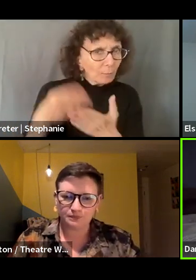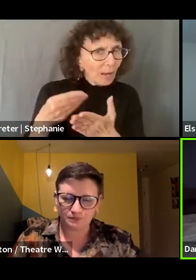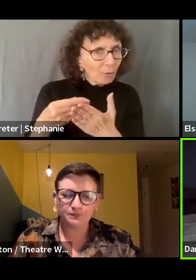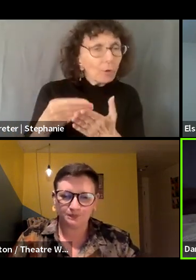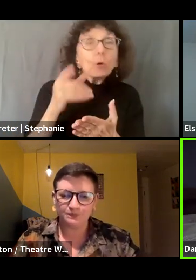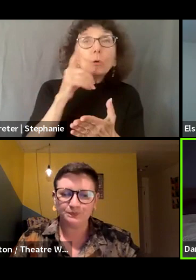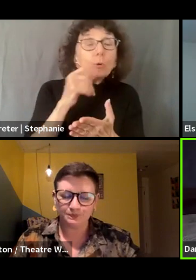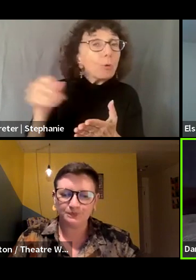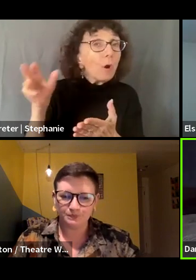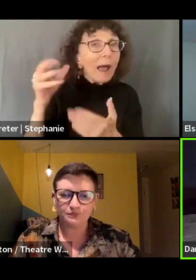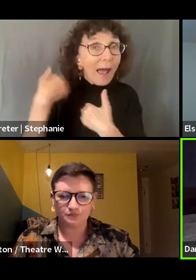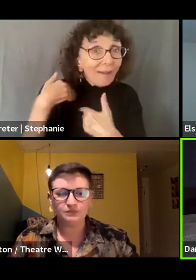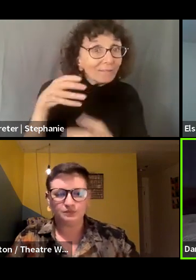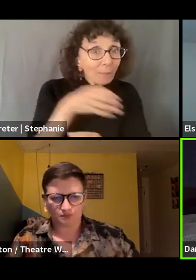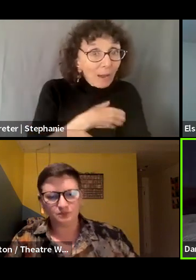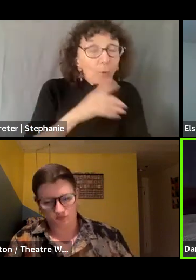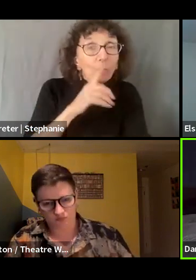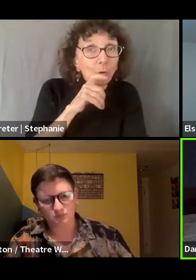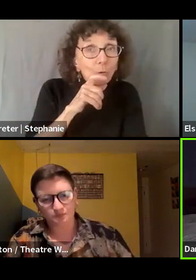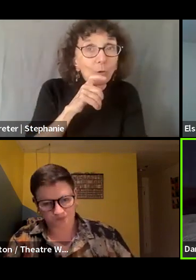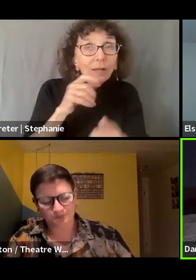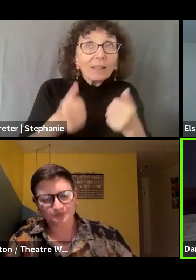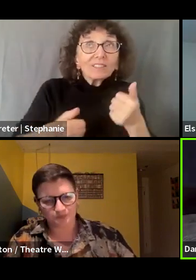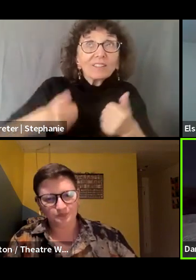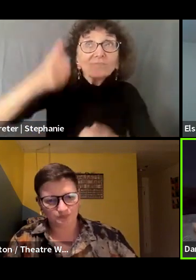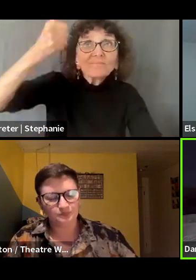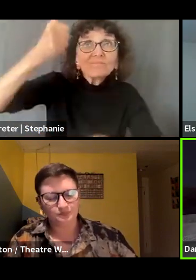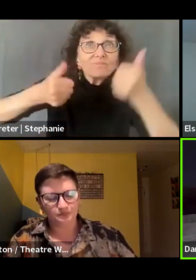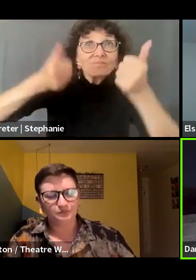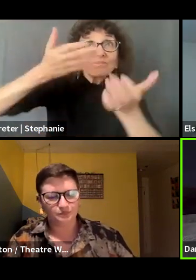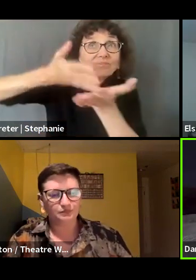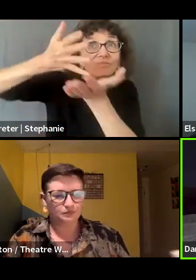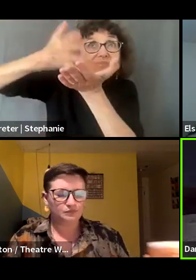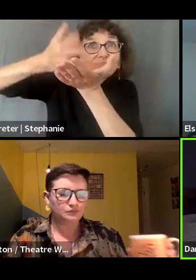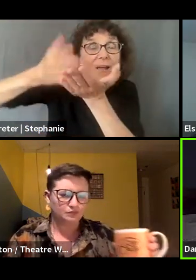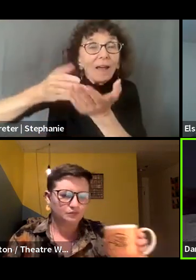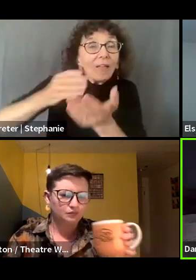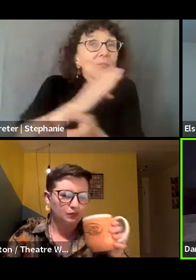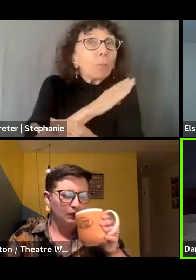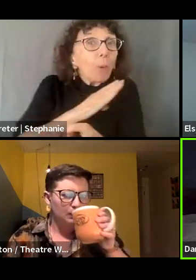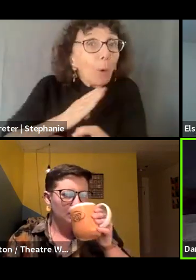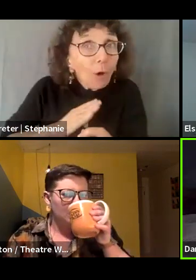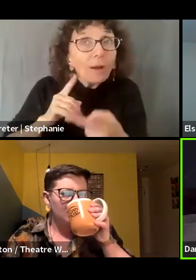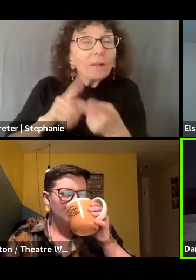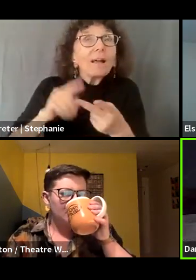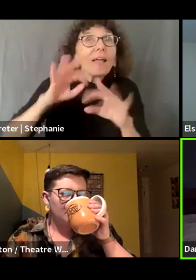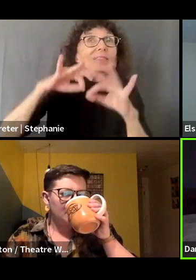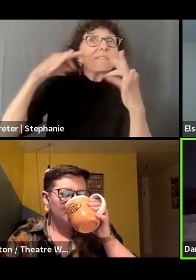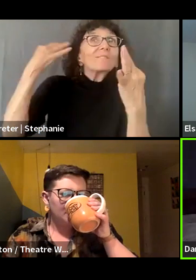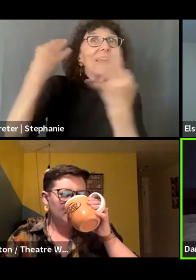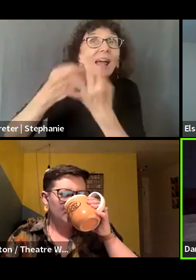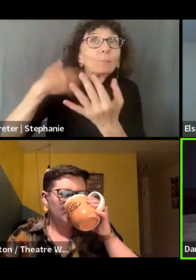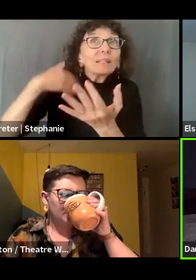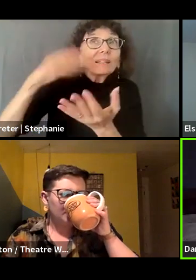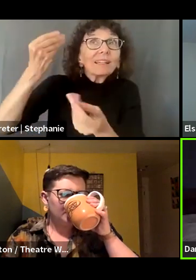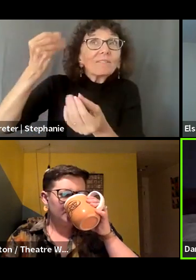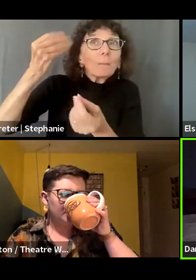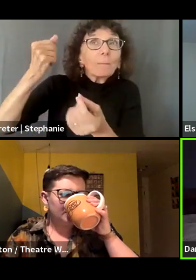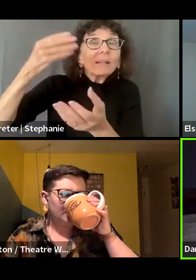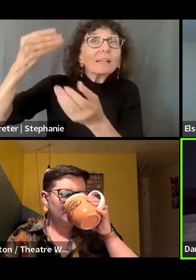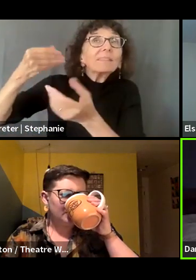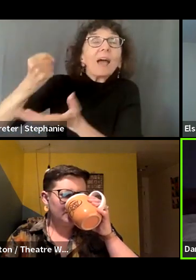class. That is the boards of those foundations, the families from whom that money flows, the wealth, right? Um,